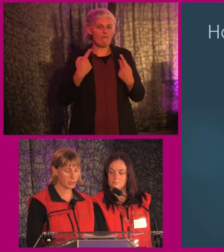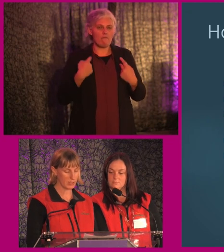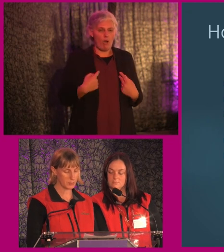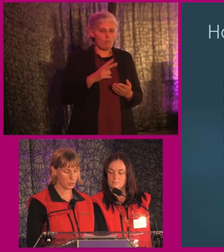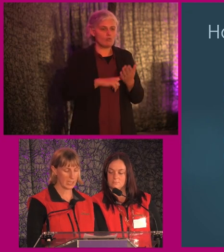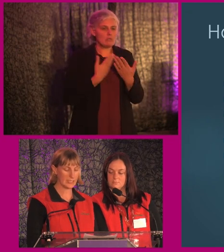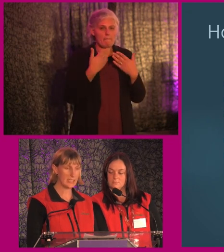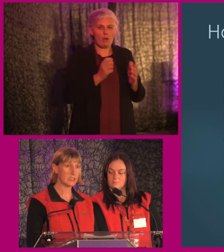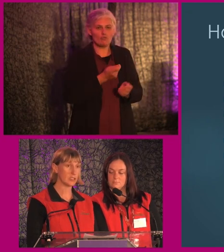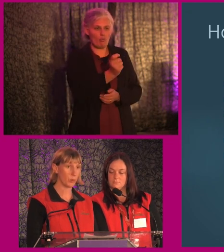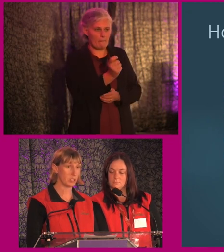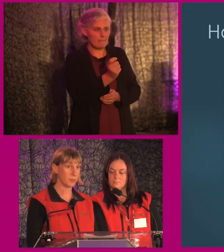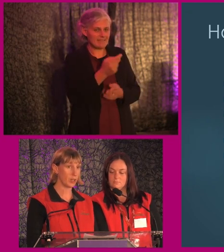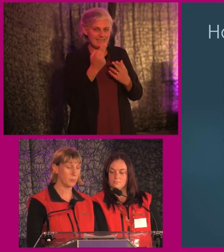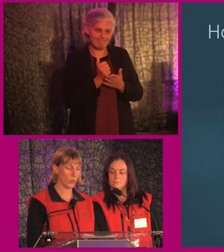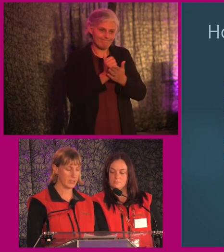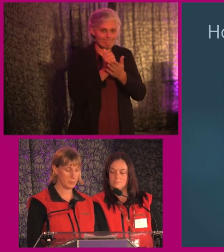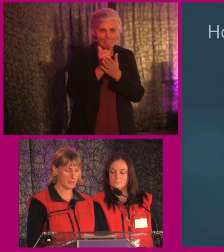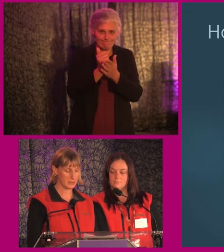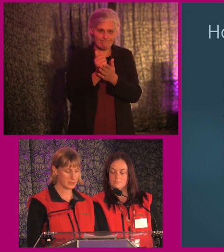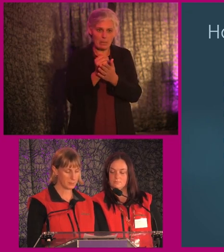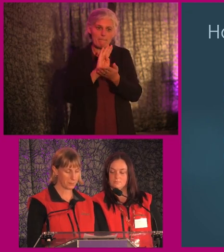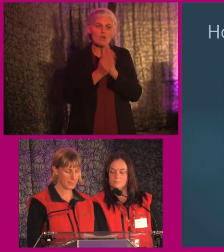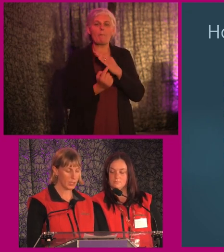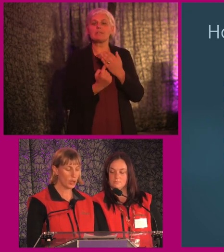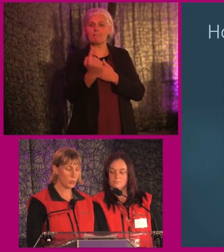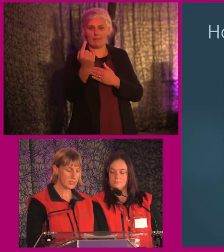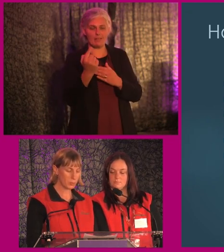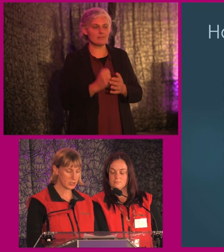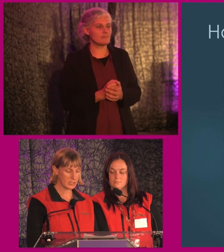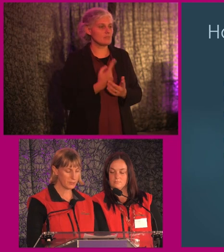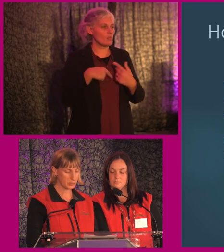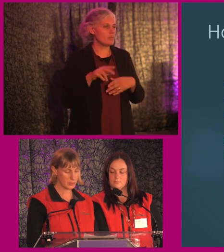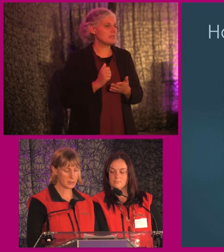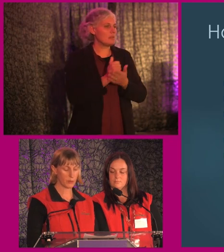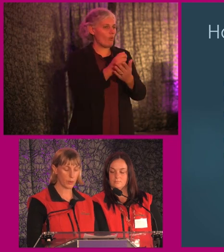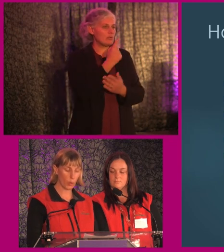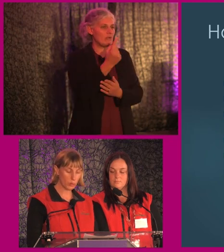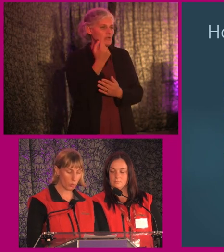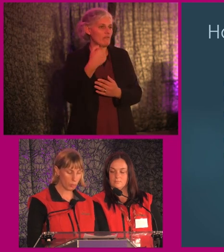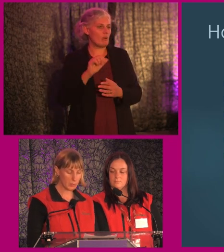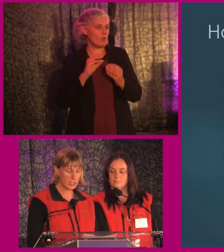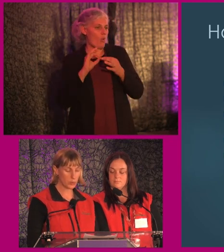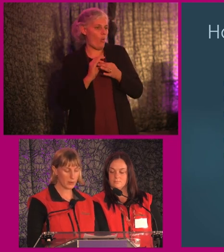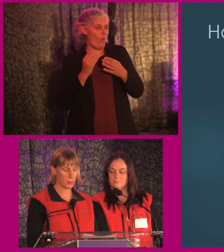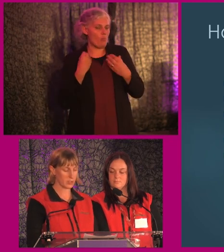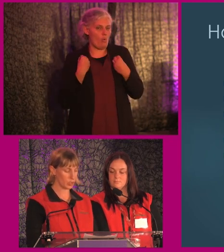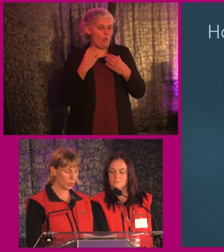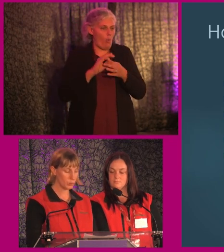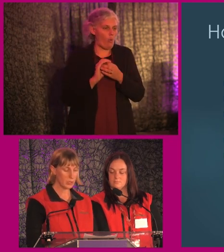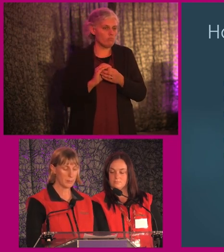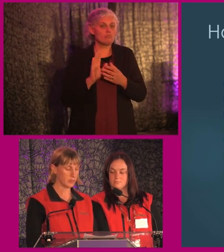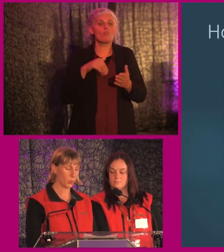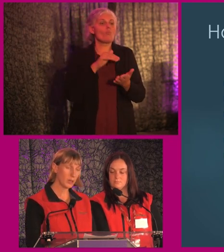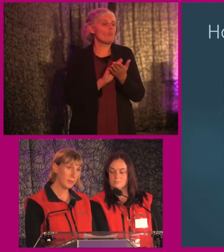public transport and need support to become more independent. We support individuals from their own home to where they want to